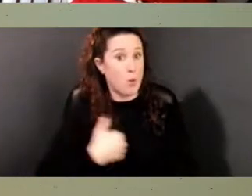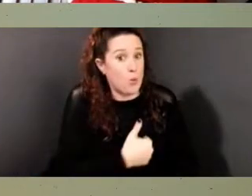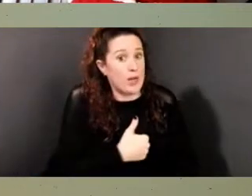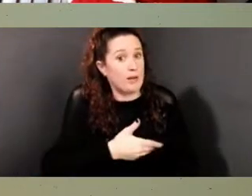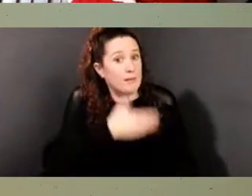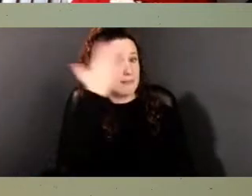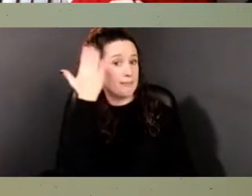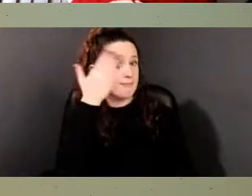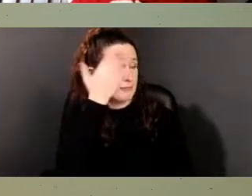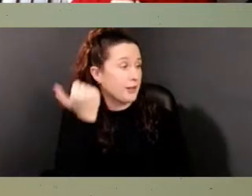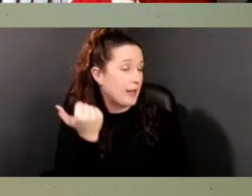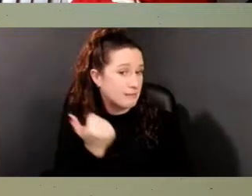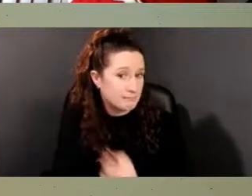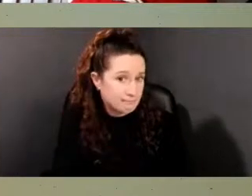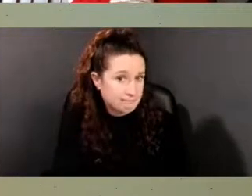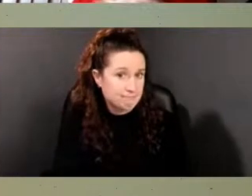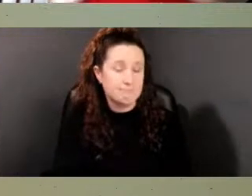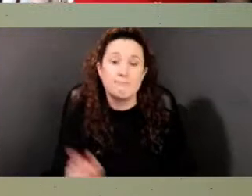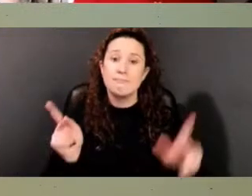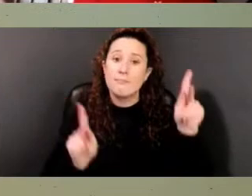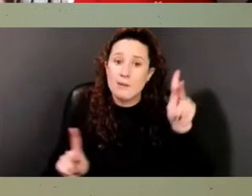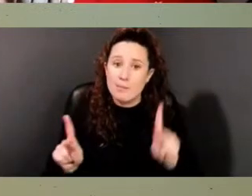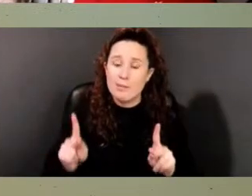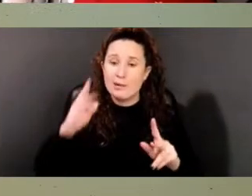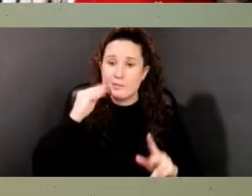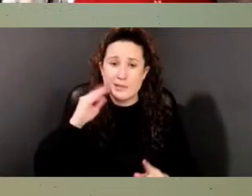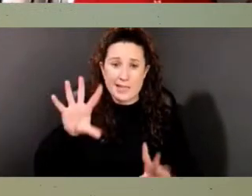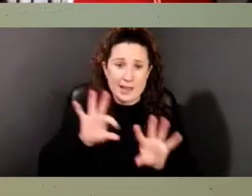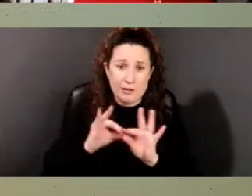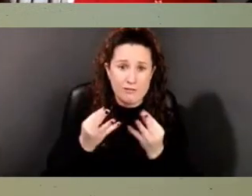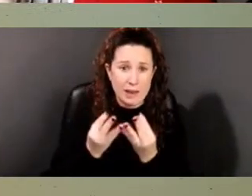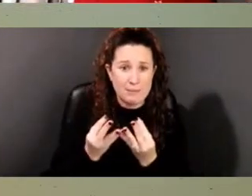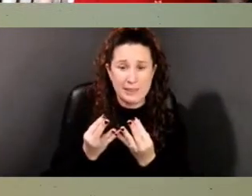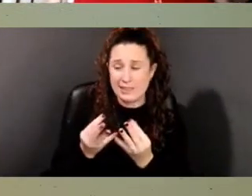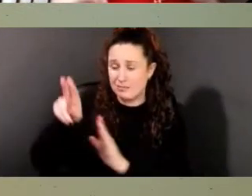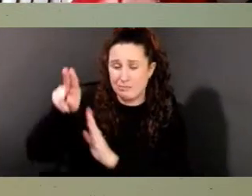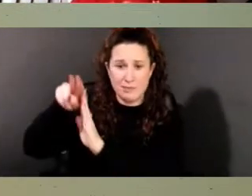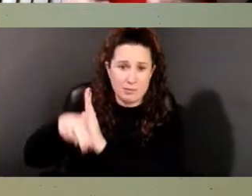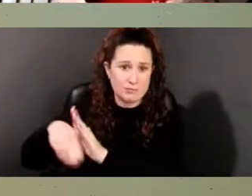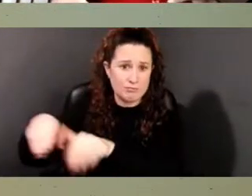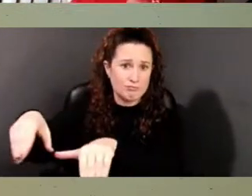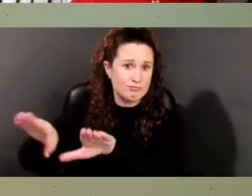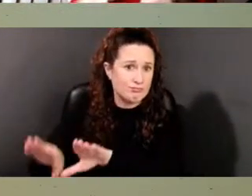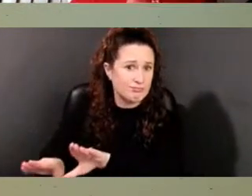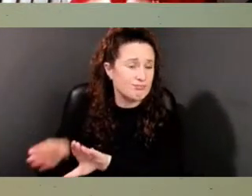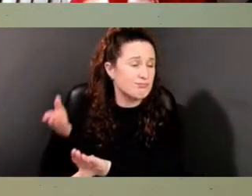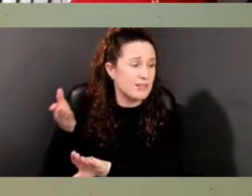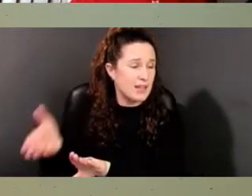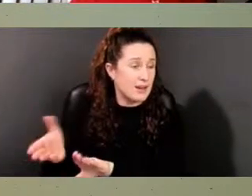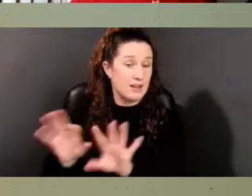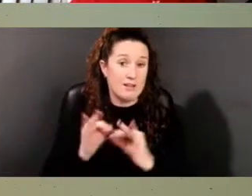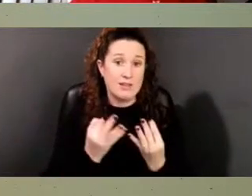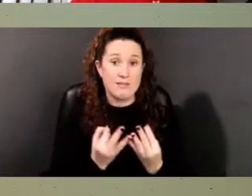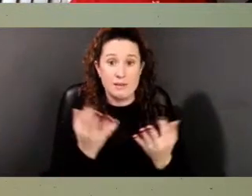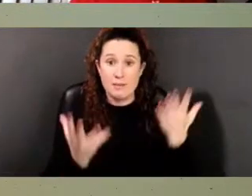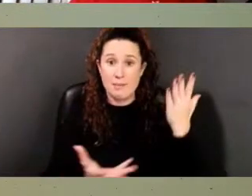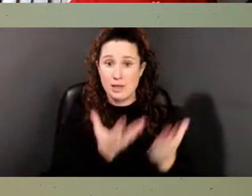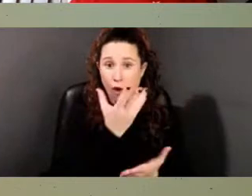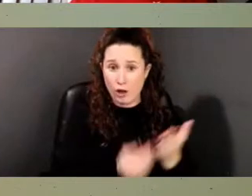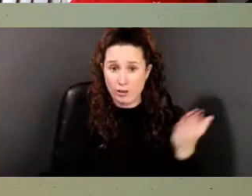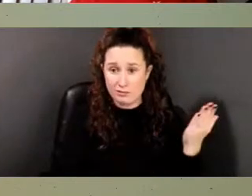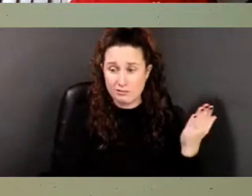that have buried their people out there, they're gone. It's gone. But that burial ground